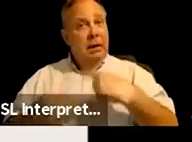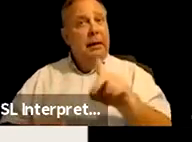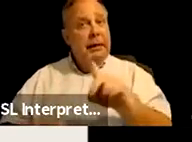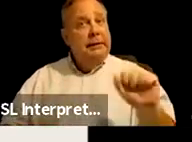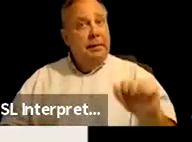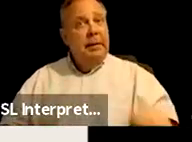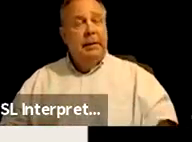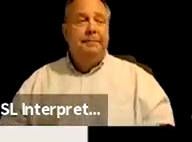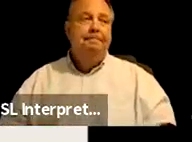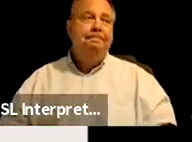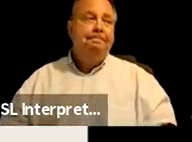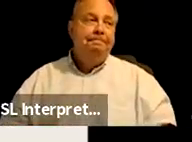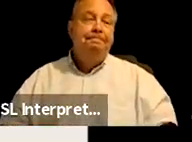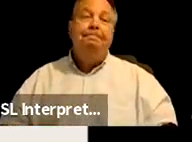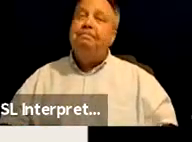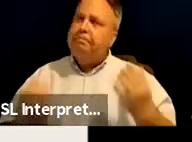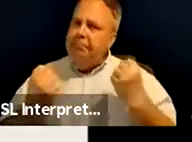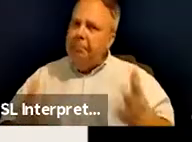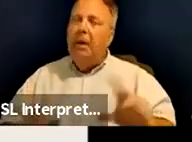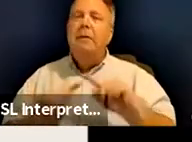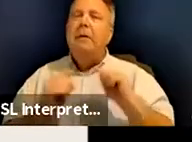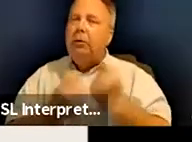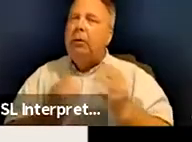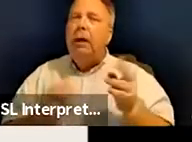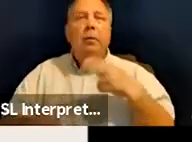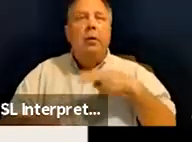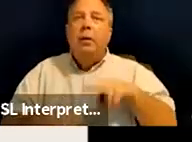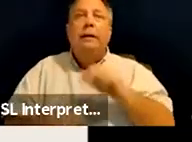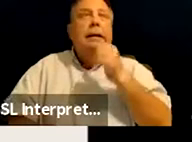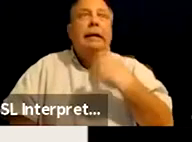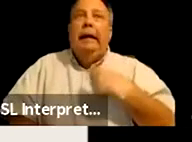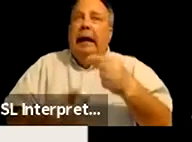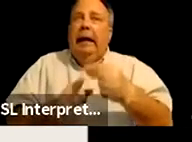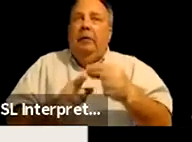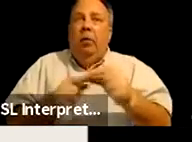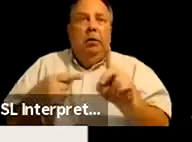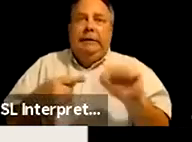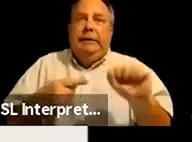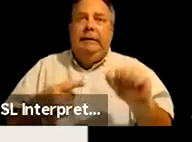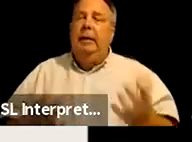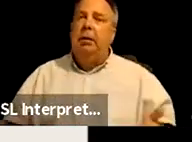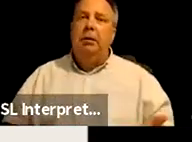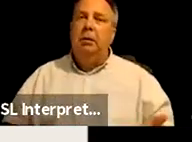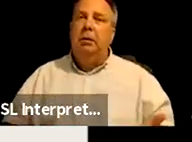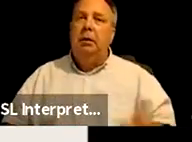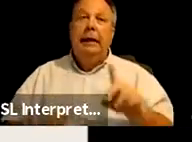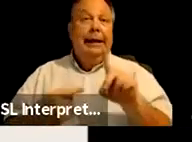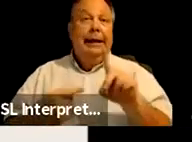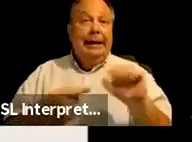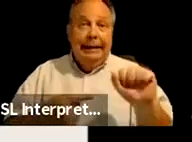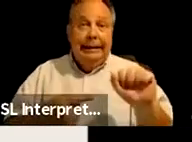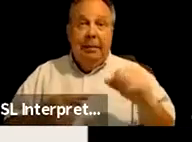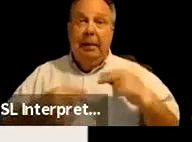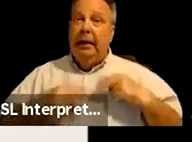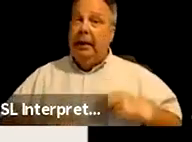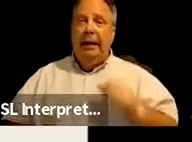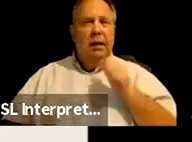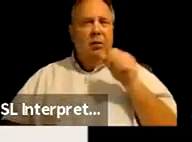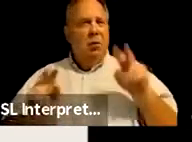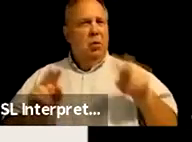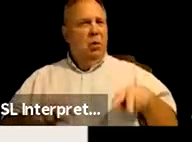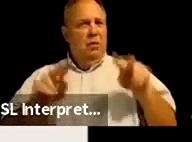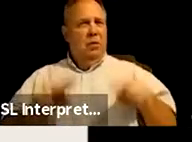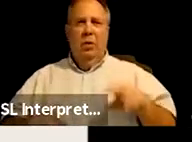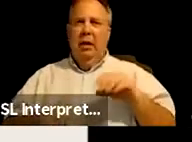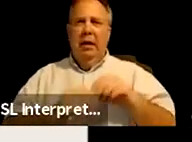is that many of our tribal nations didn't have words like disabled. Disability and health weren't viewed in the